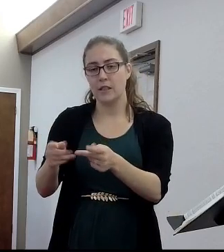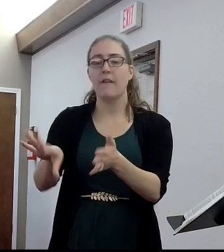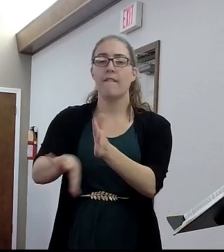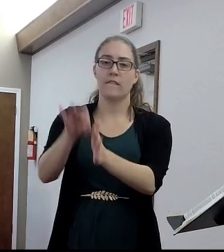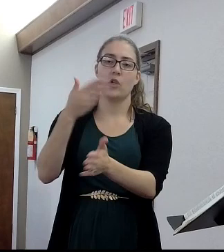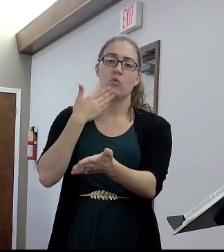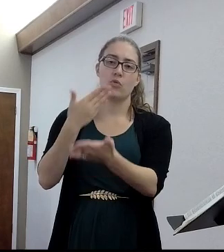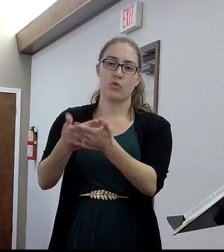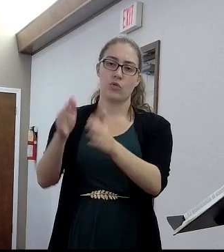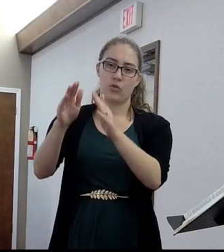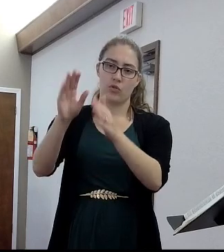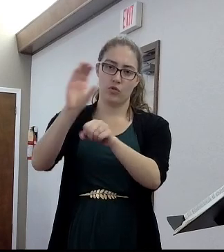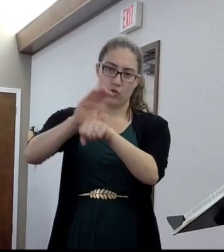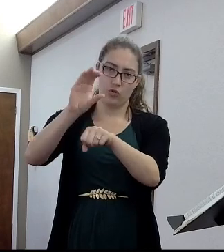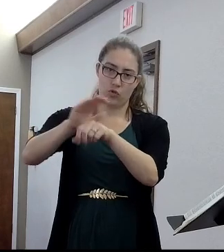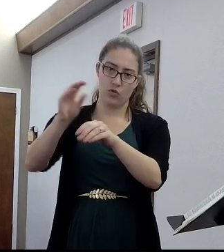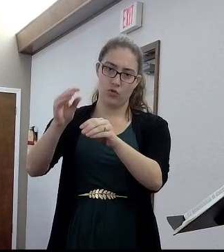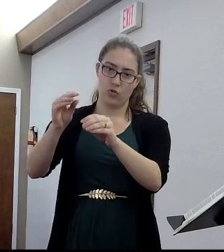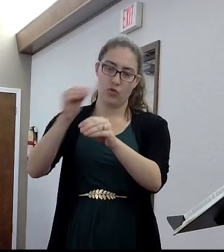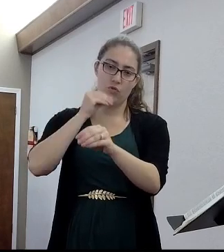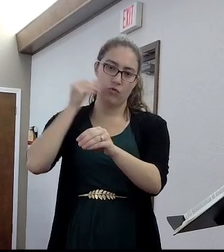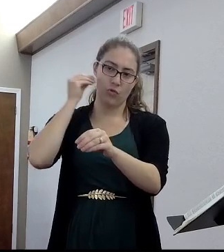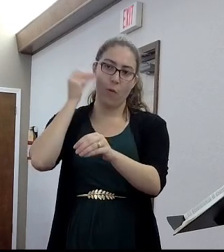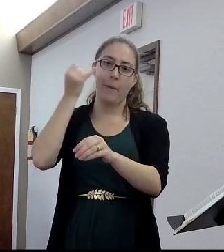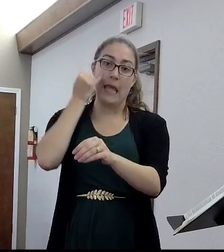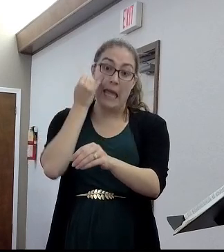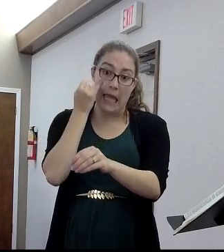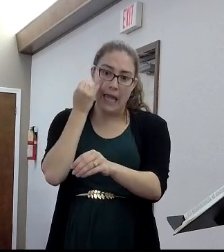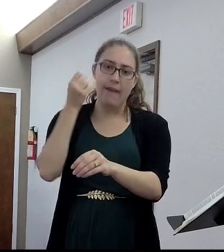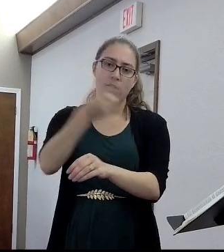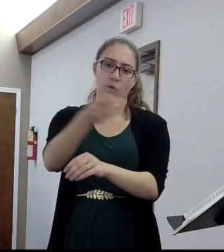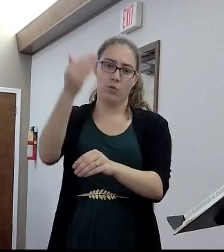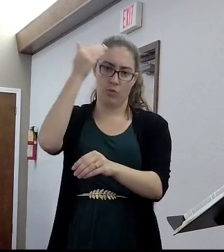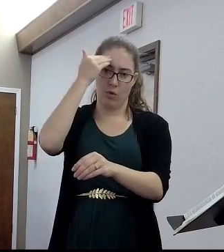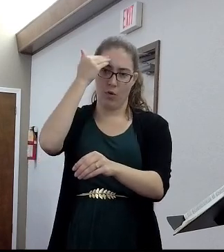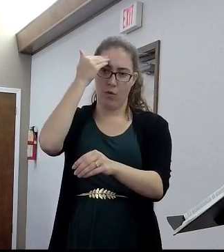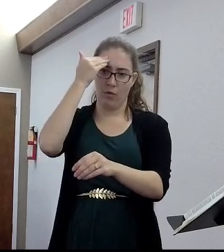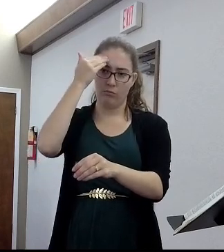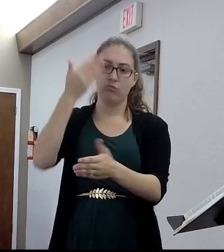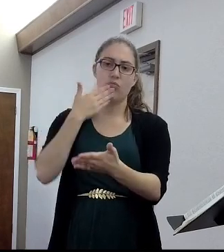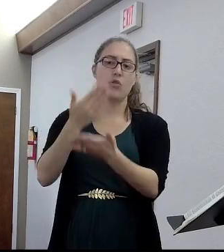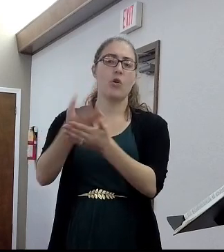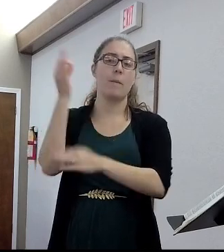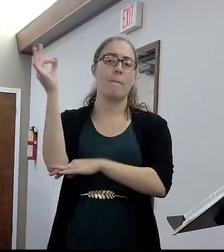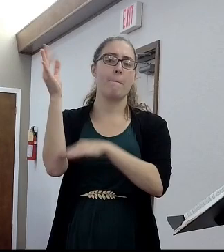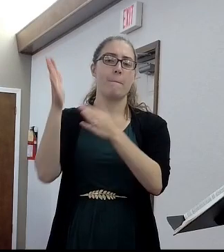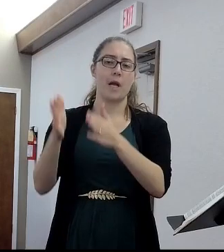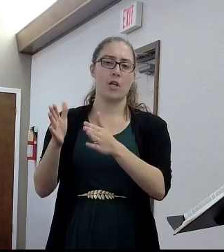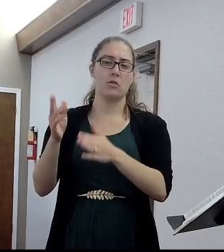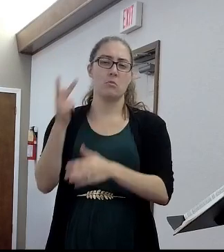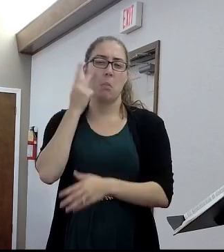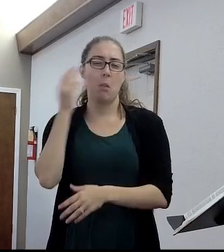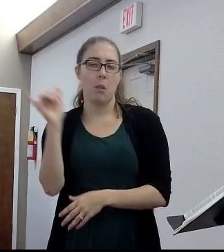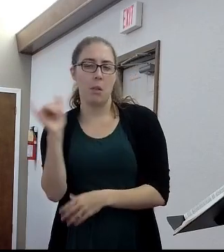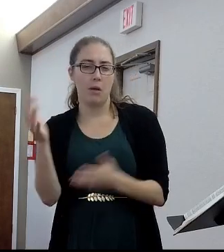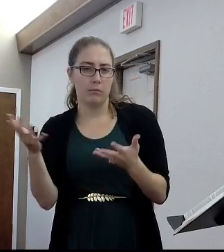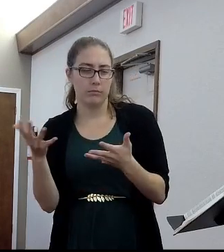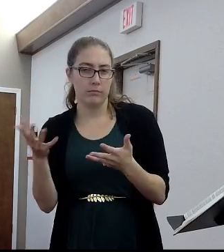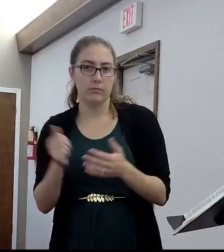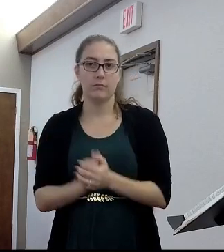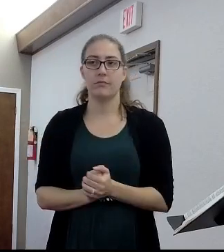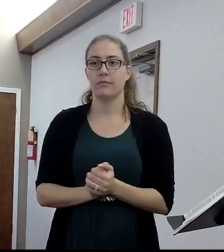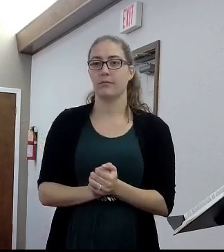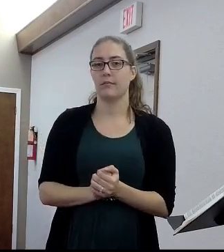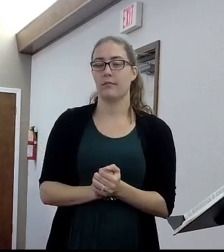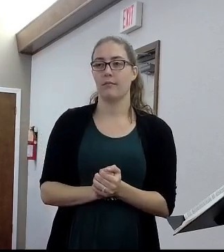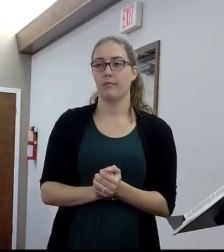what a good pastor looks like. And I think that'll help to you. And then, questions, concerns, have you ever thought, this is a regular exercise. How